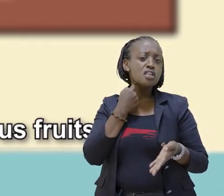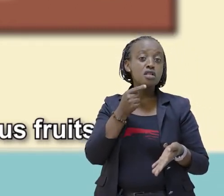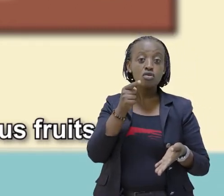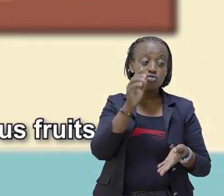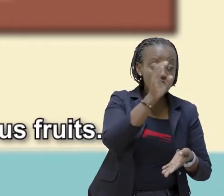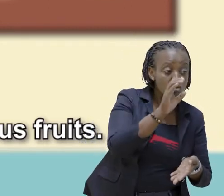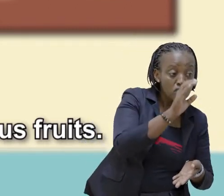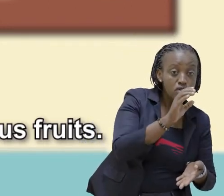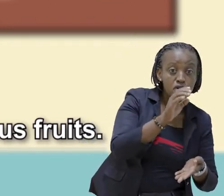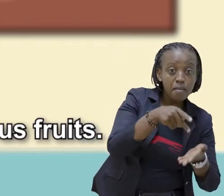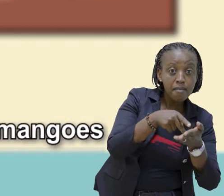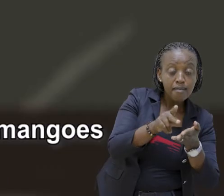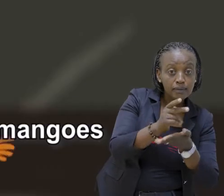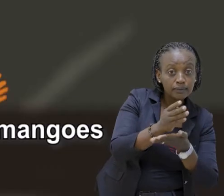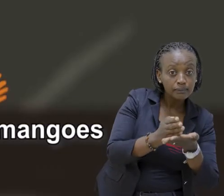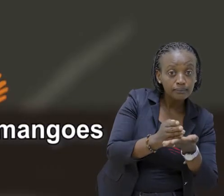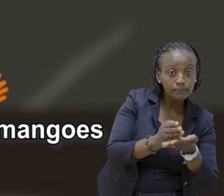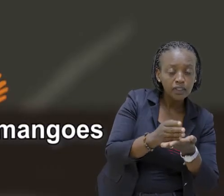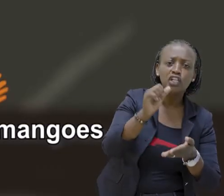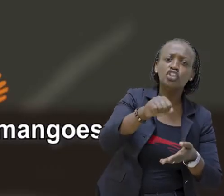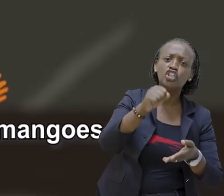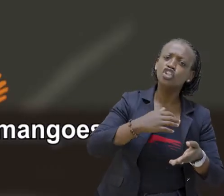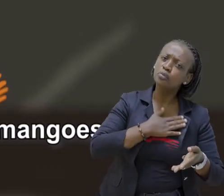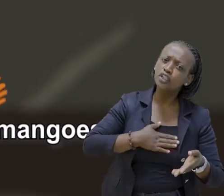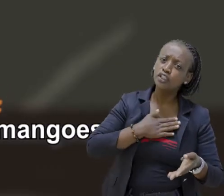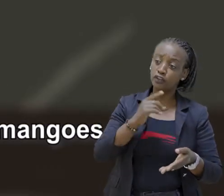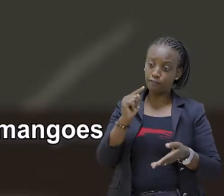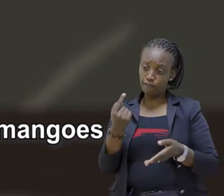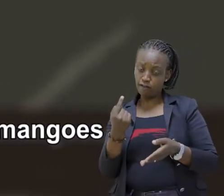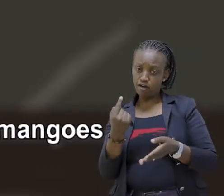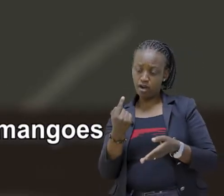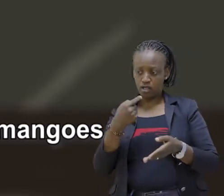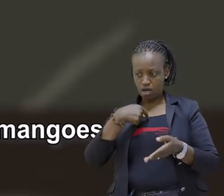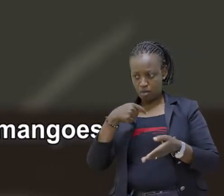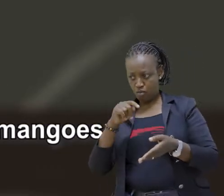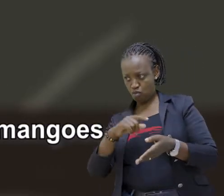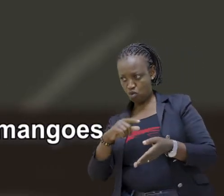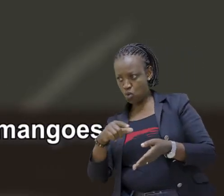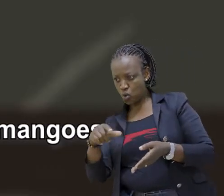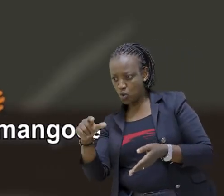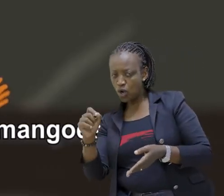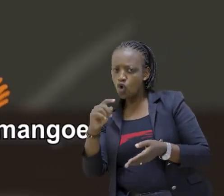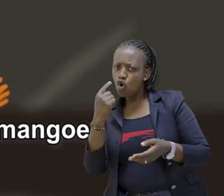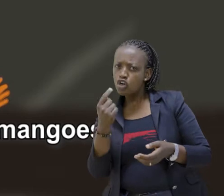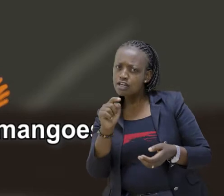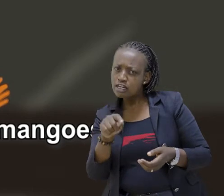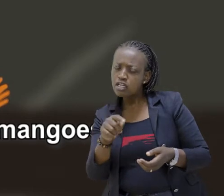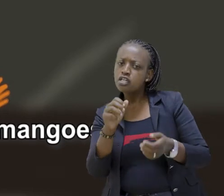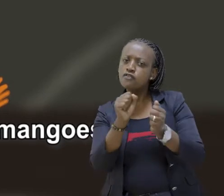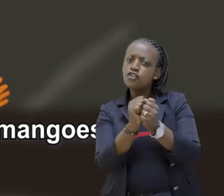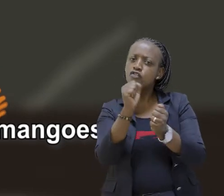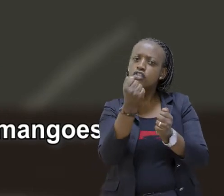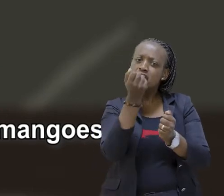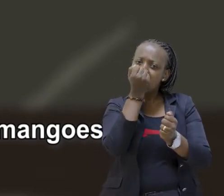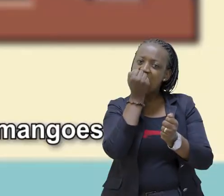you looking to buy some? Yes, please First, I am going to need 15